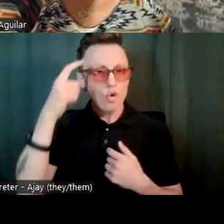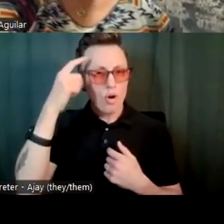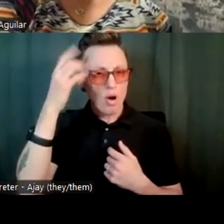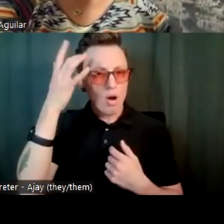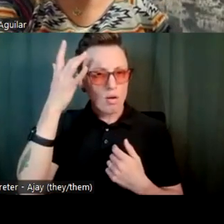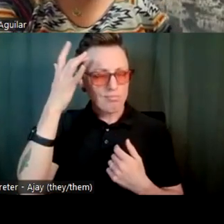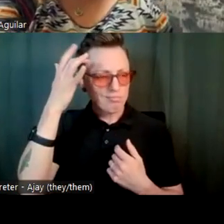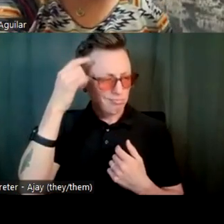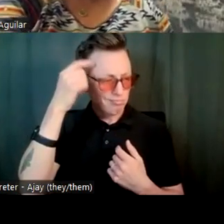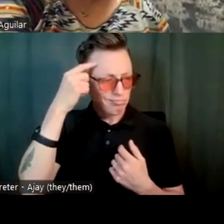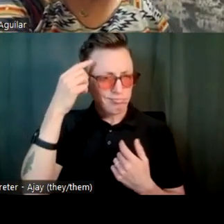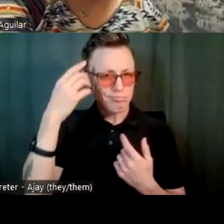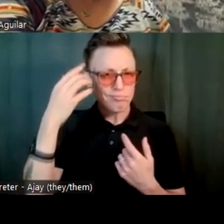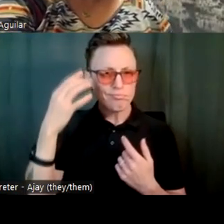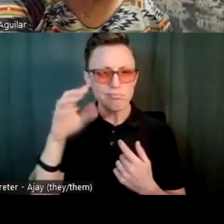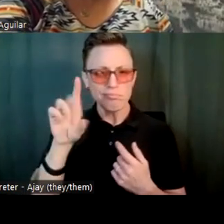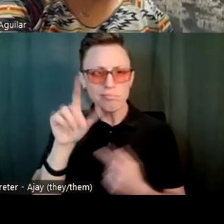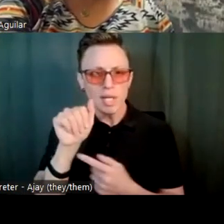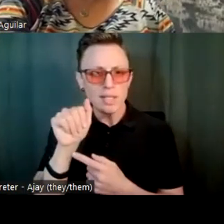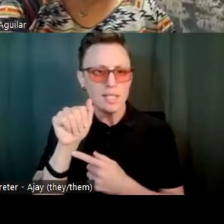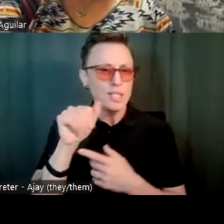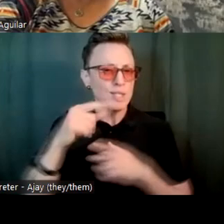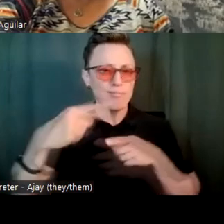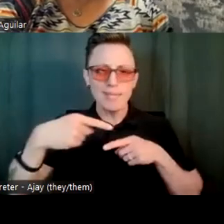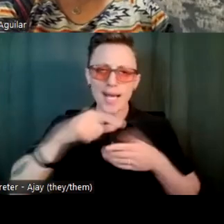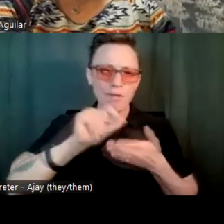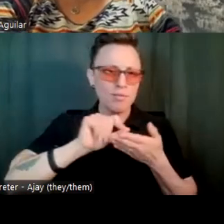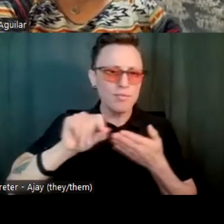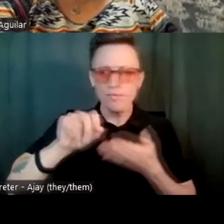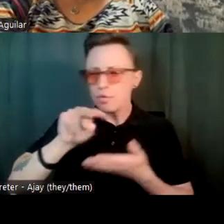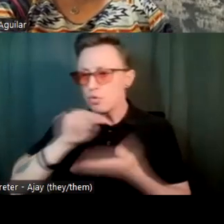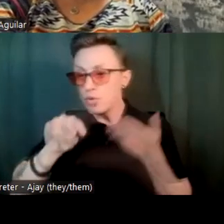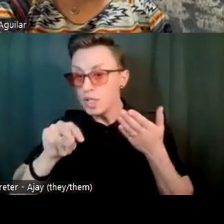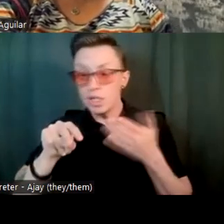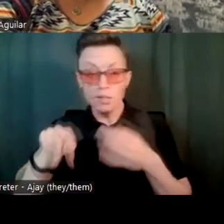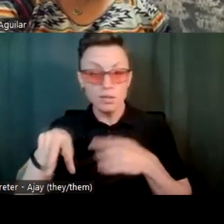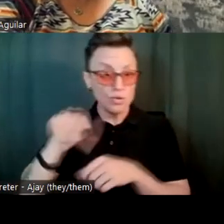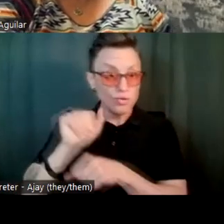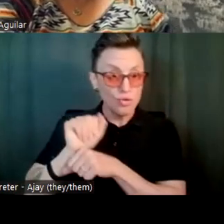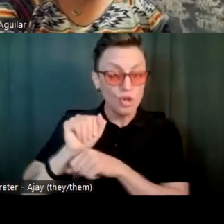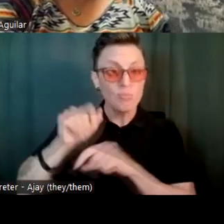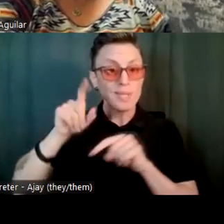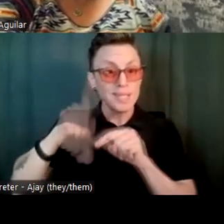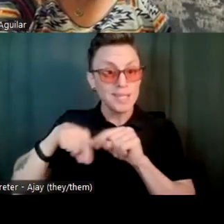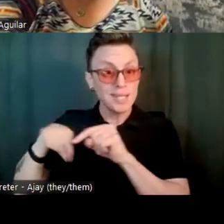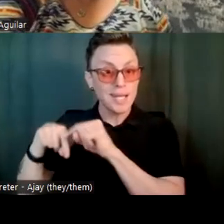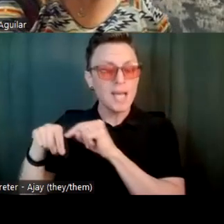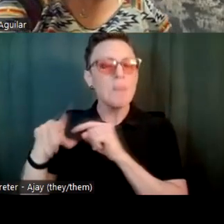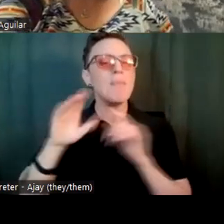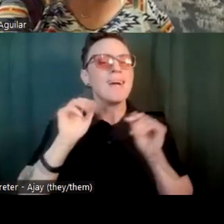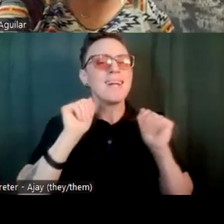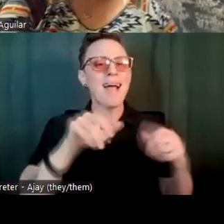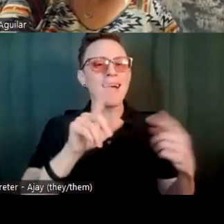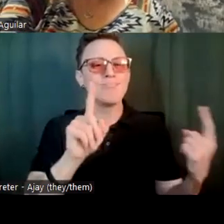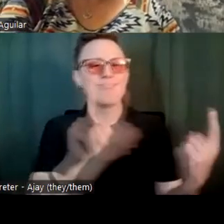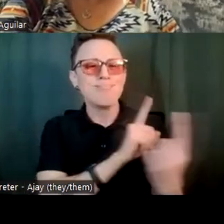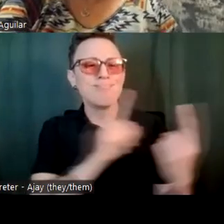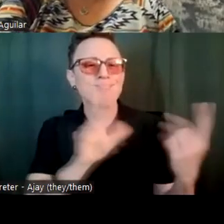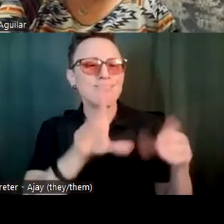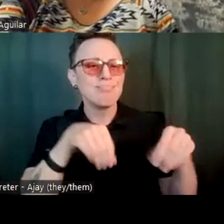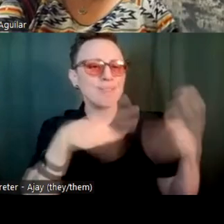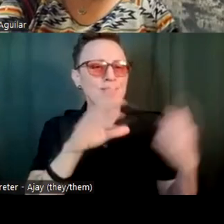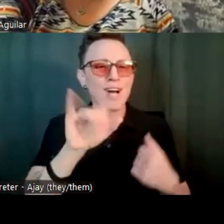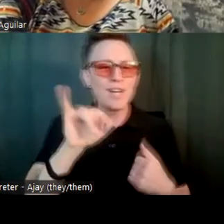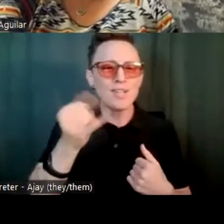she won't be able to read or write or have a job, but she can bring joy to other people in the community. And so